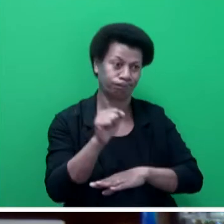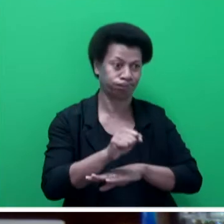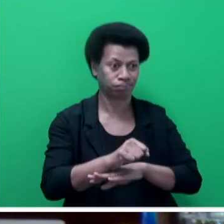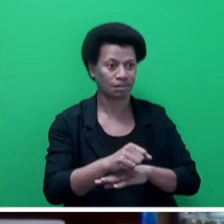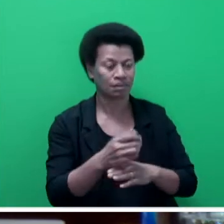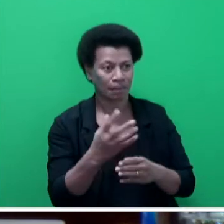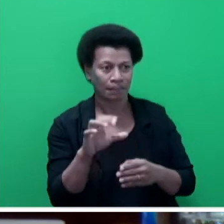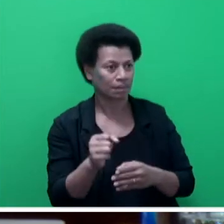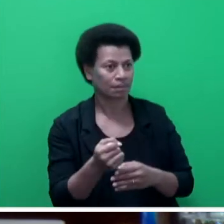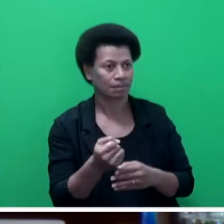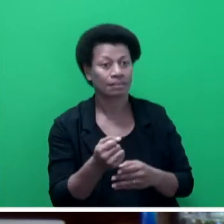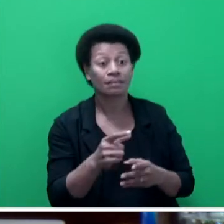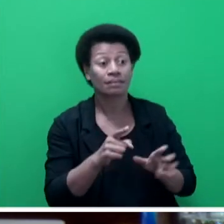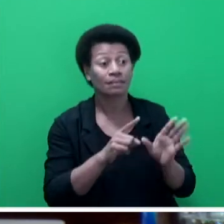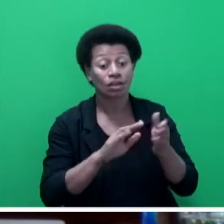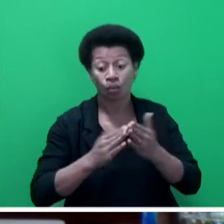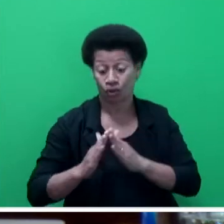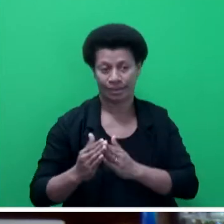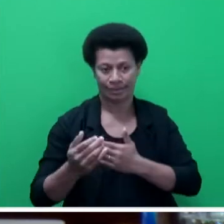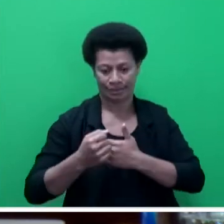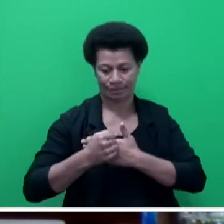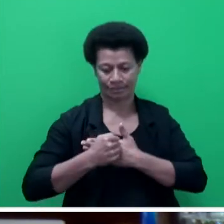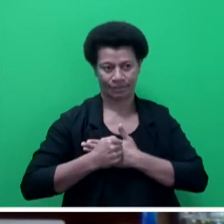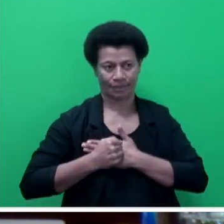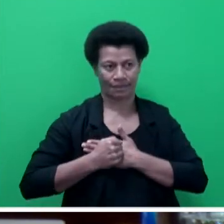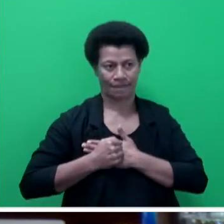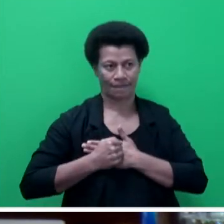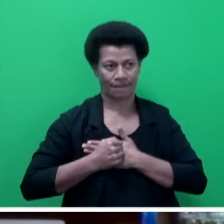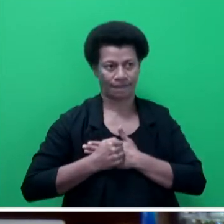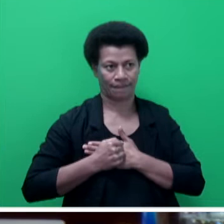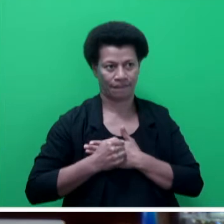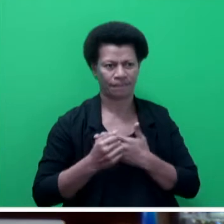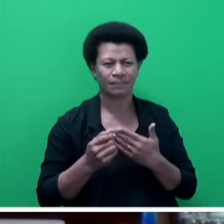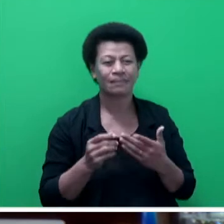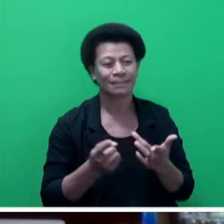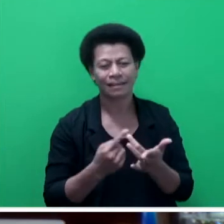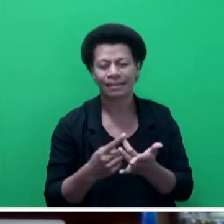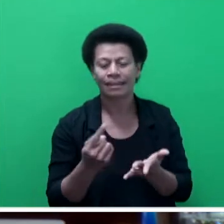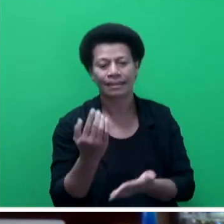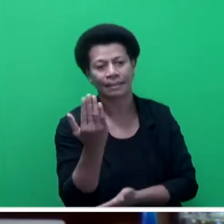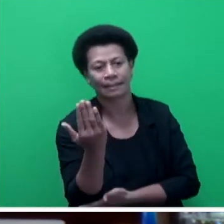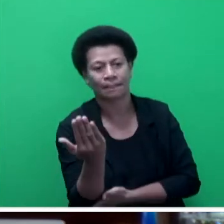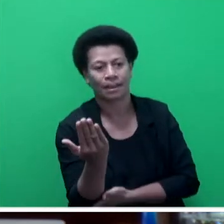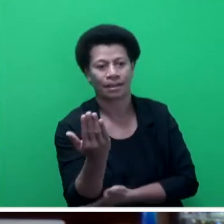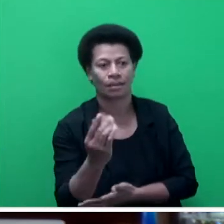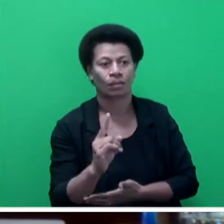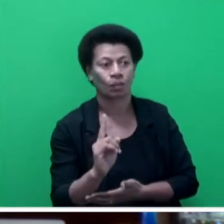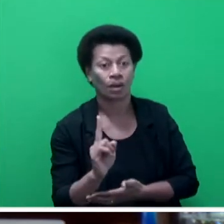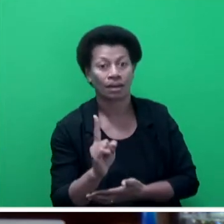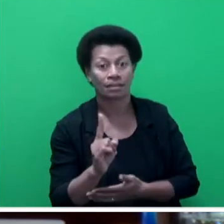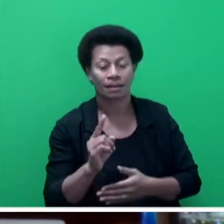can keep their communities safe rather than being vulnerable and solely dependent on the fire authority.